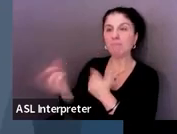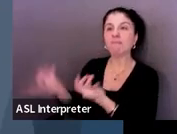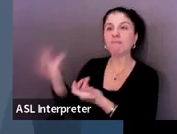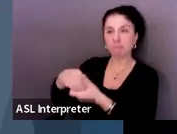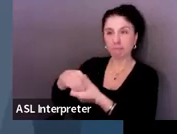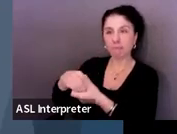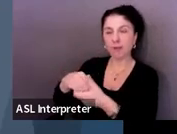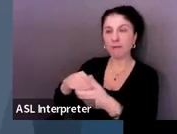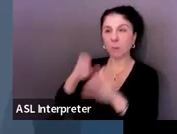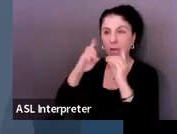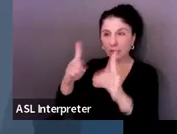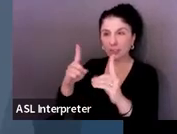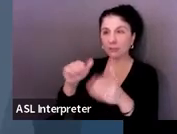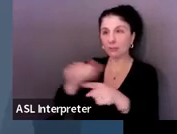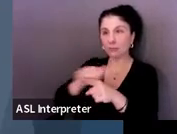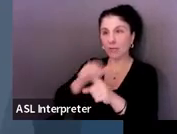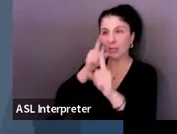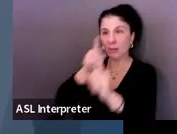education and training goal.